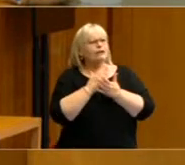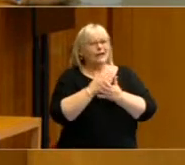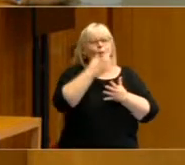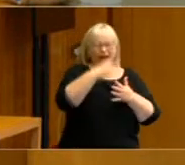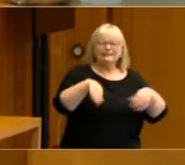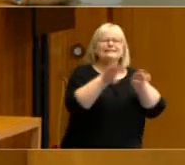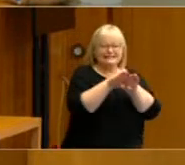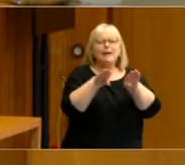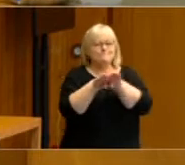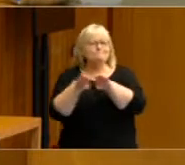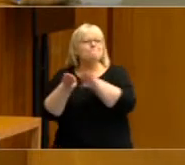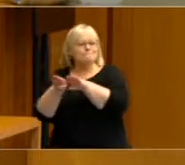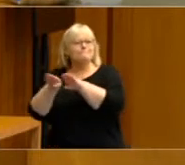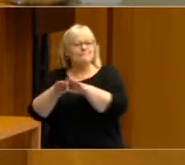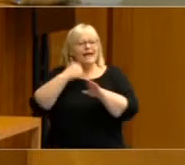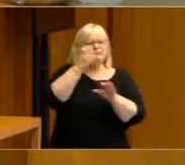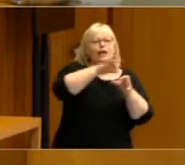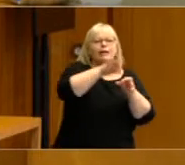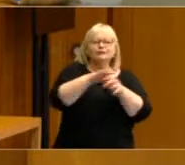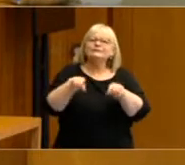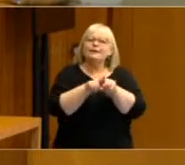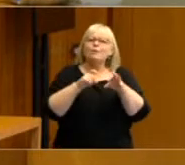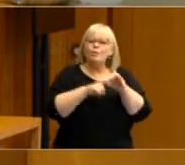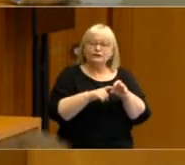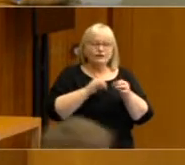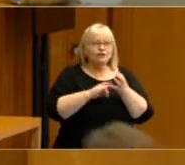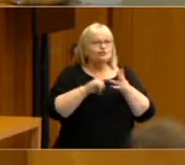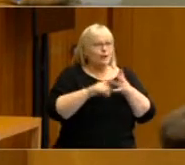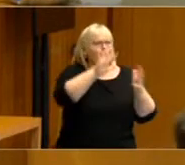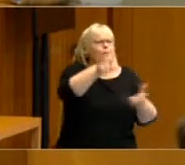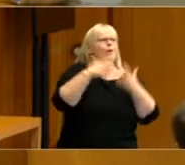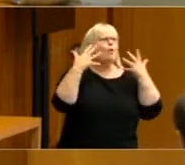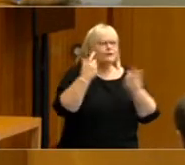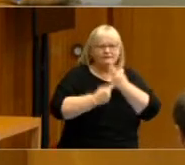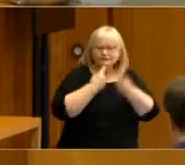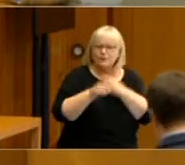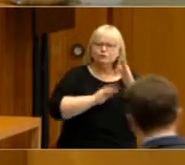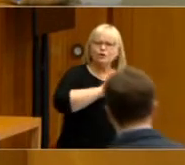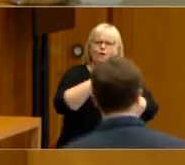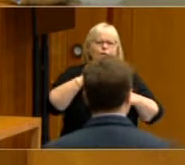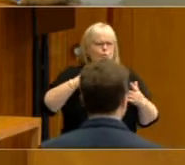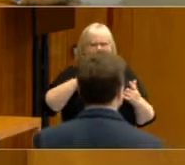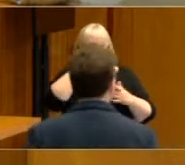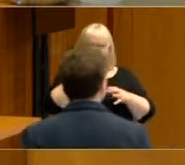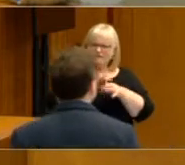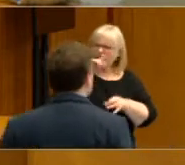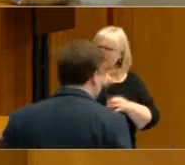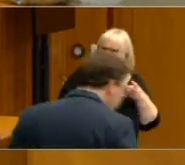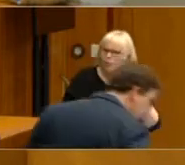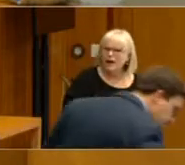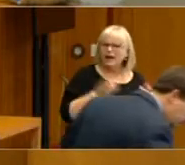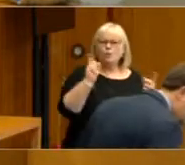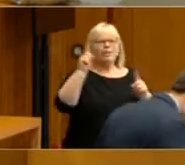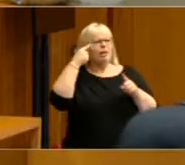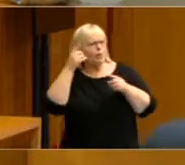consistently from election to election. So we've got a huge amount of information about why people voted in the election, what they thought was